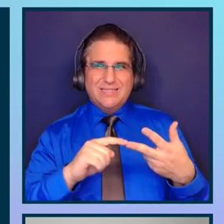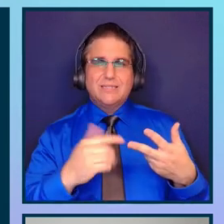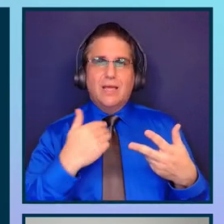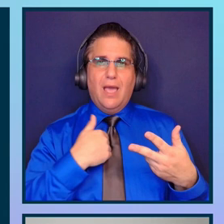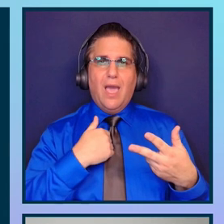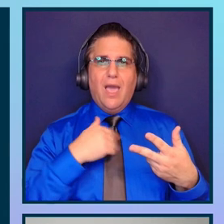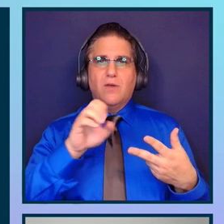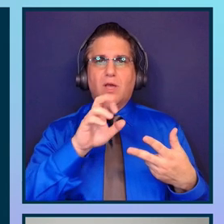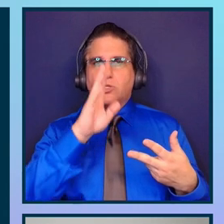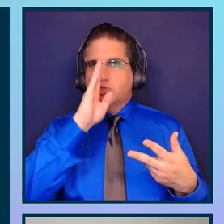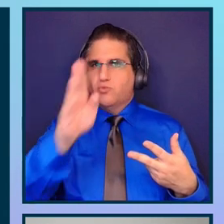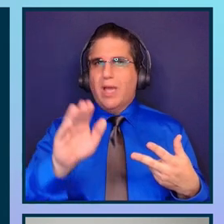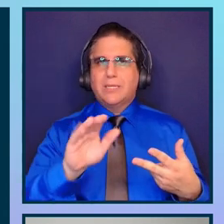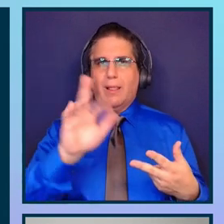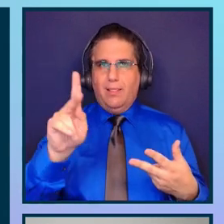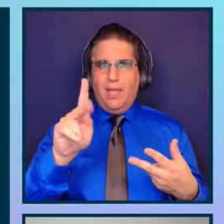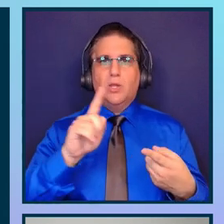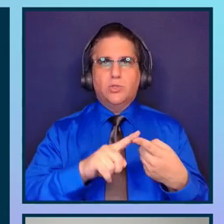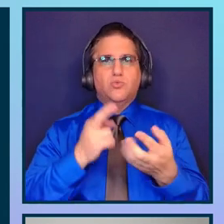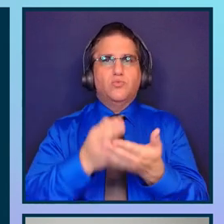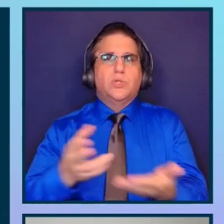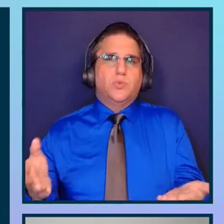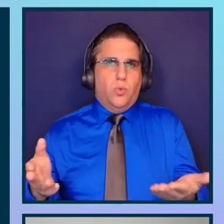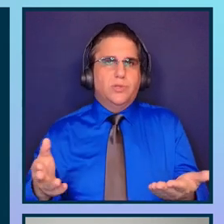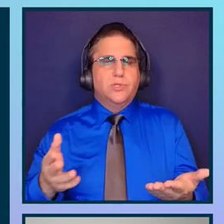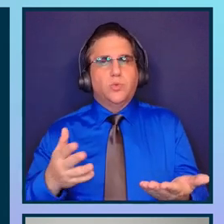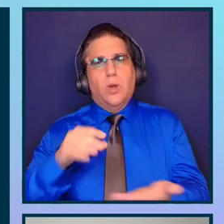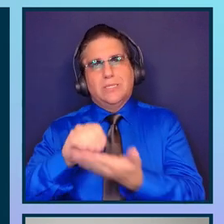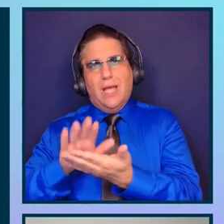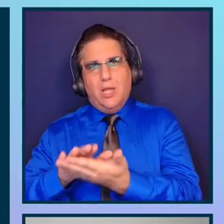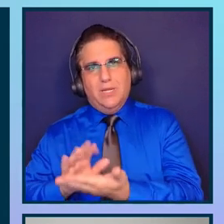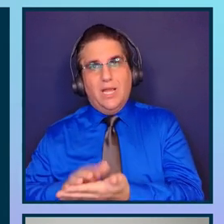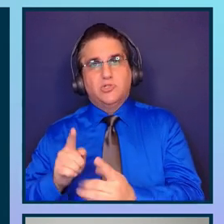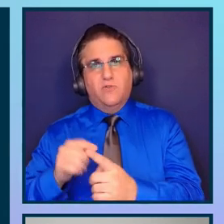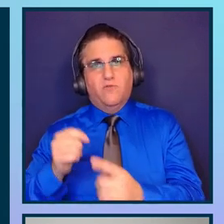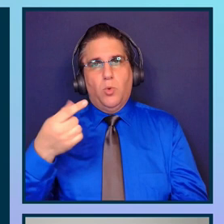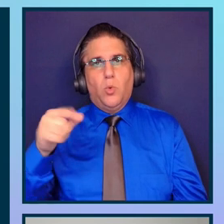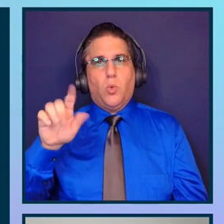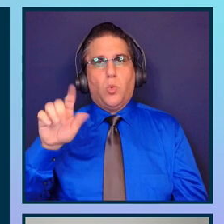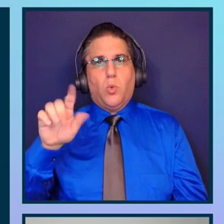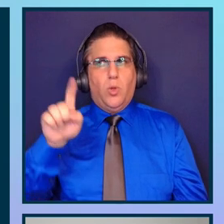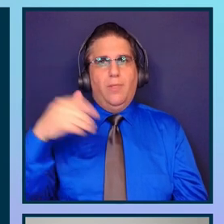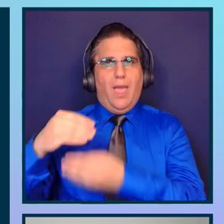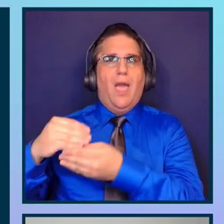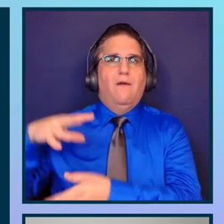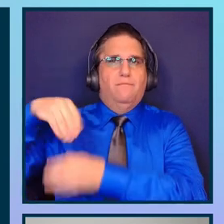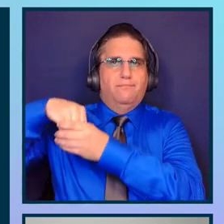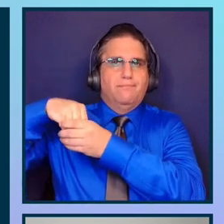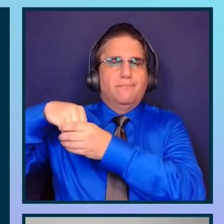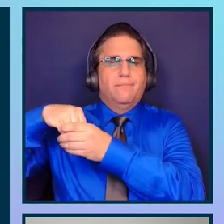link to the resources or the documentation that Google has put together to